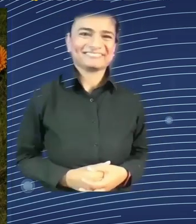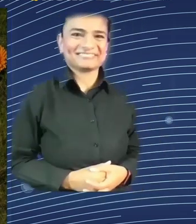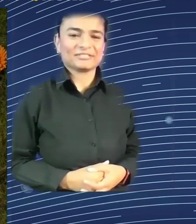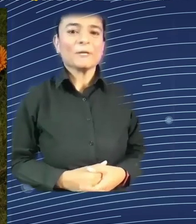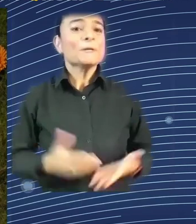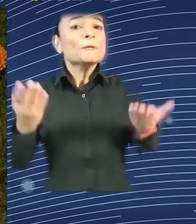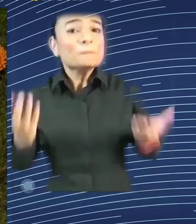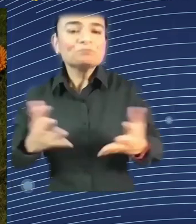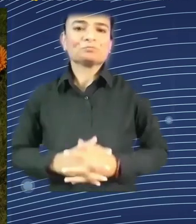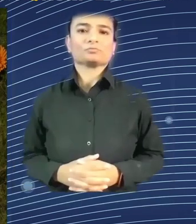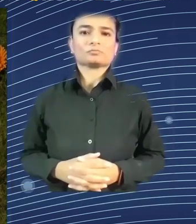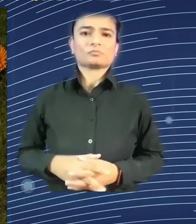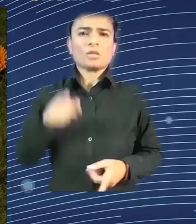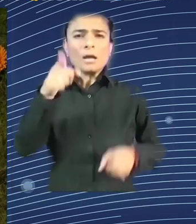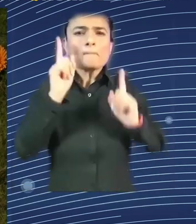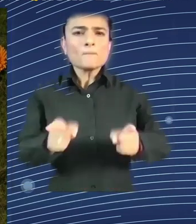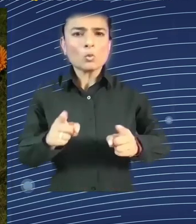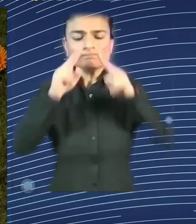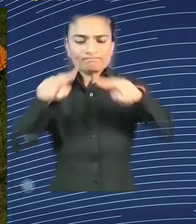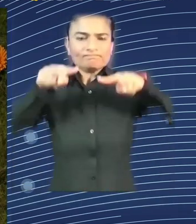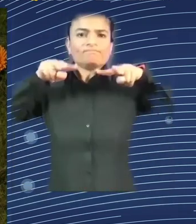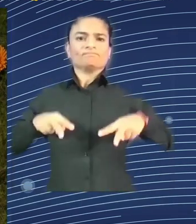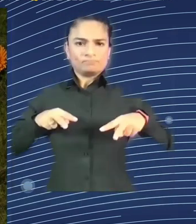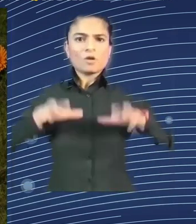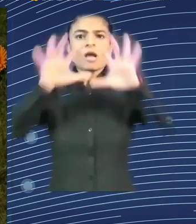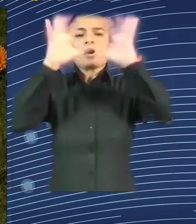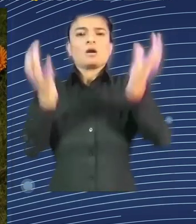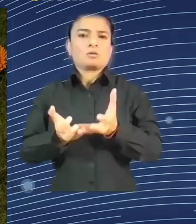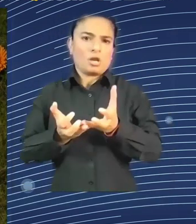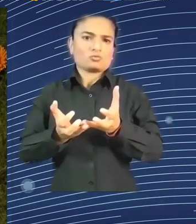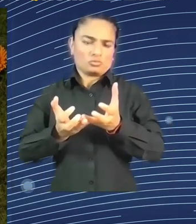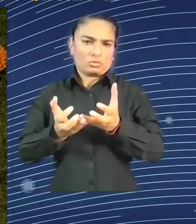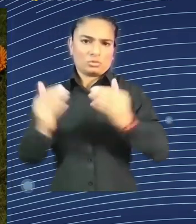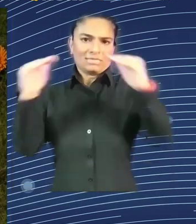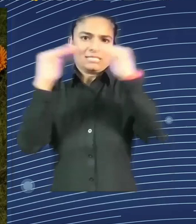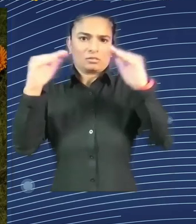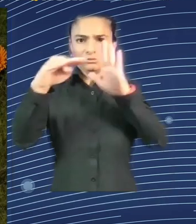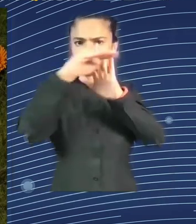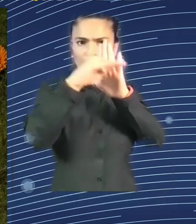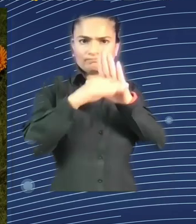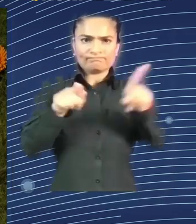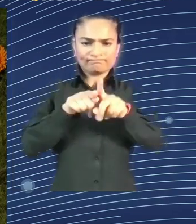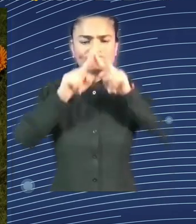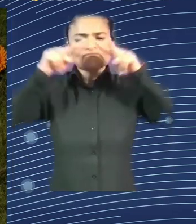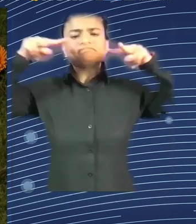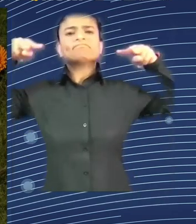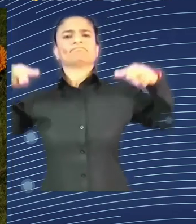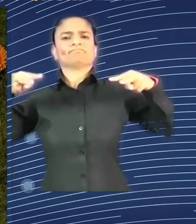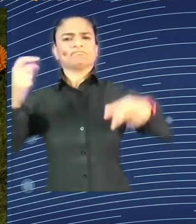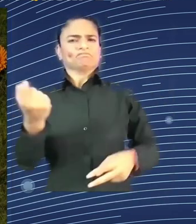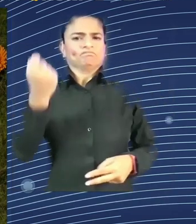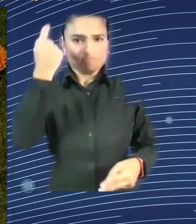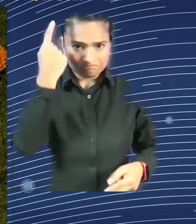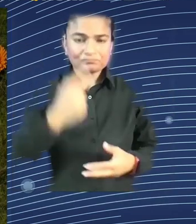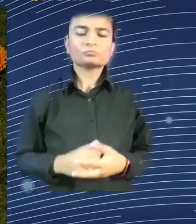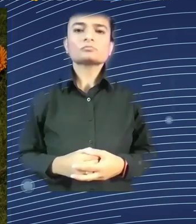international efforts to regulate. UNESCO has moved in this direction already with some guidelines. And